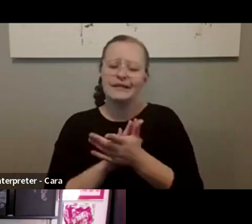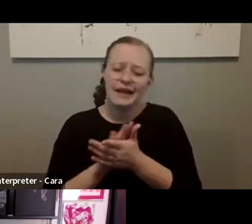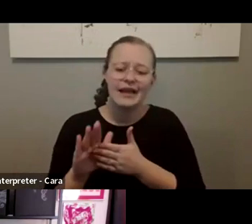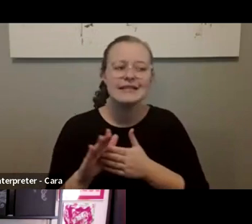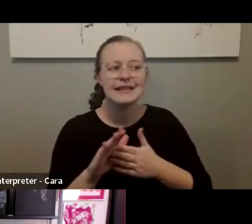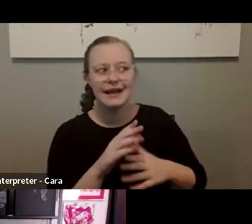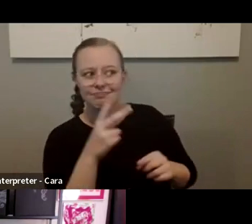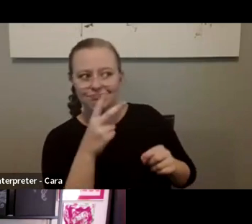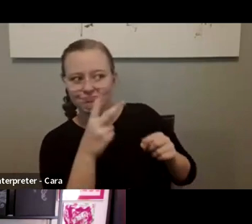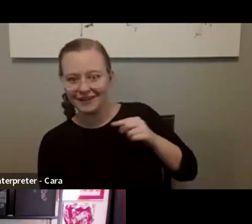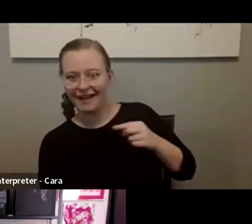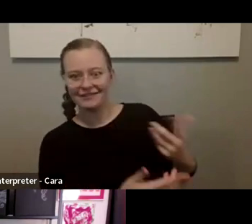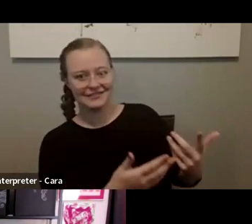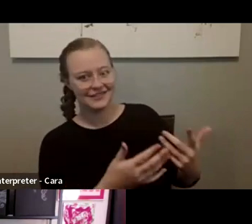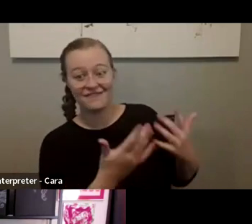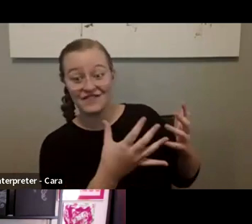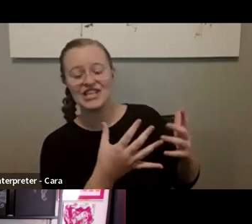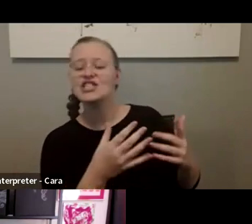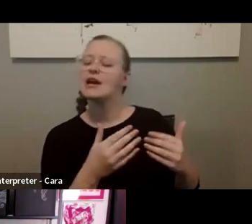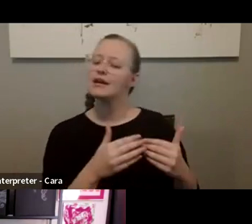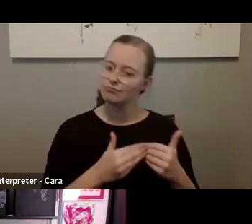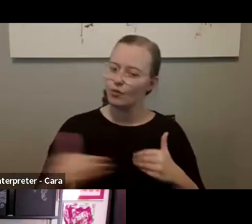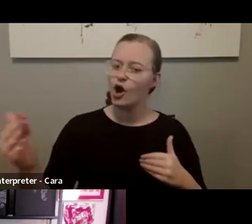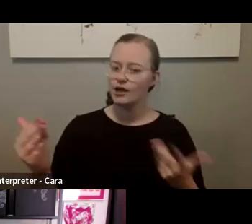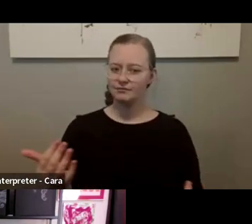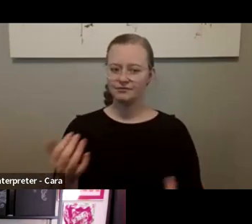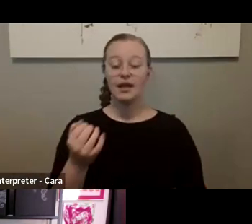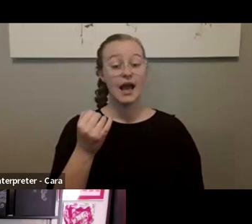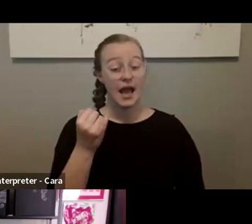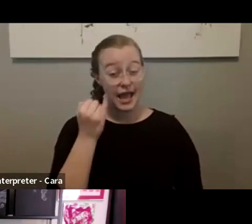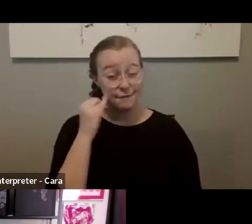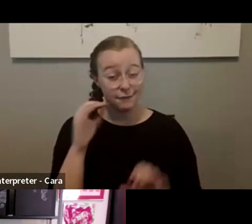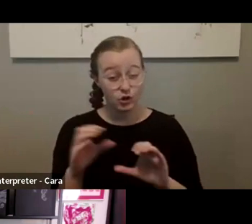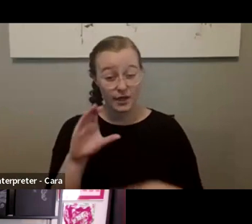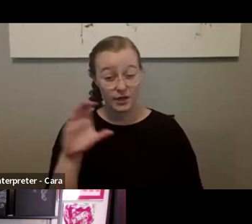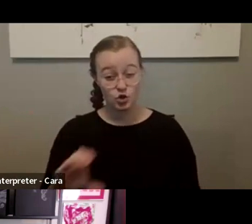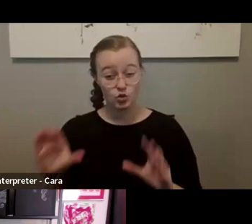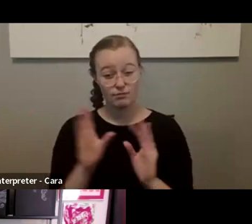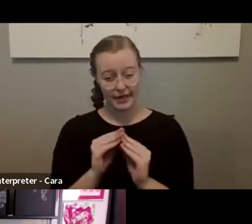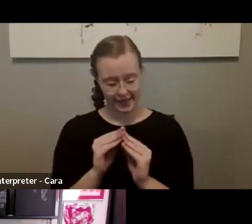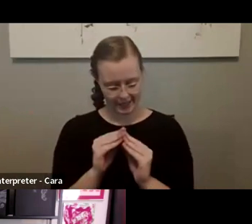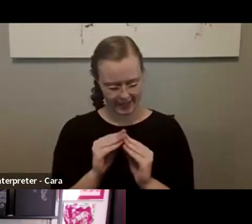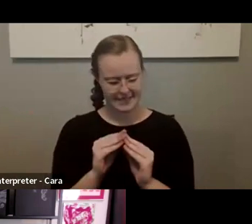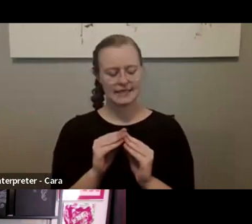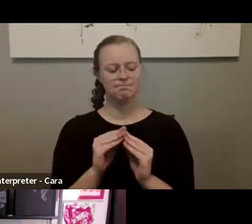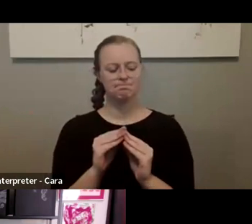on. The other thing that I would say is if you're doing a Zoom meeting, don't have a situation where some